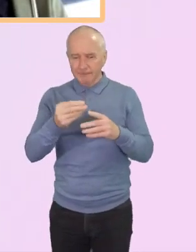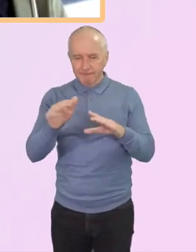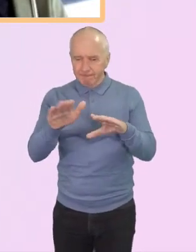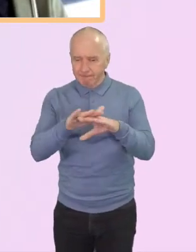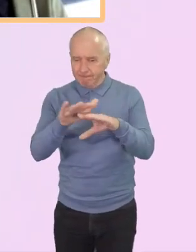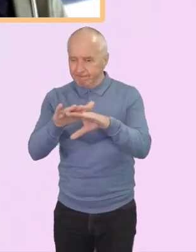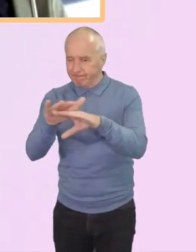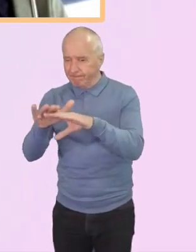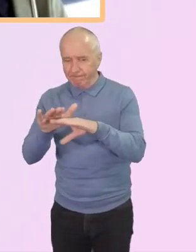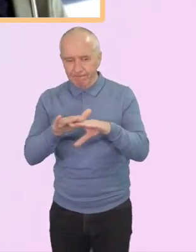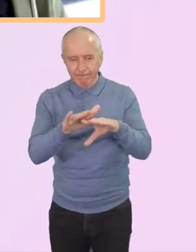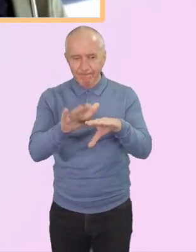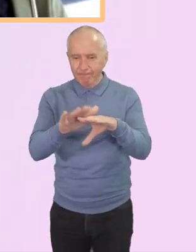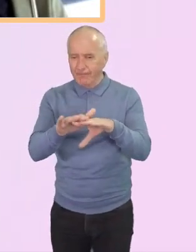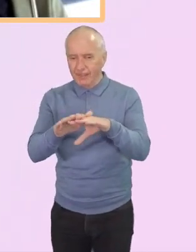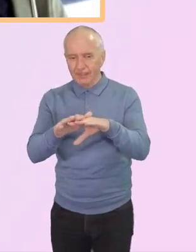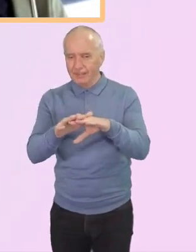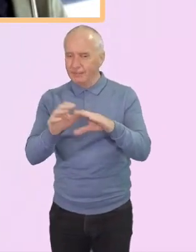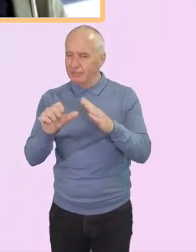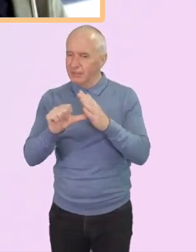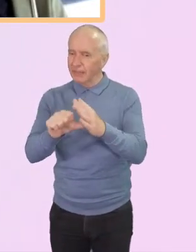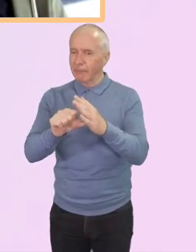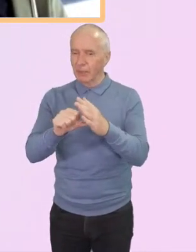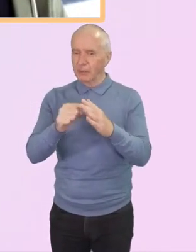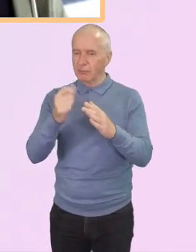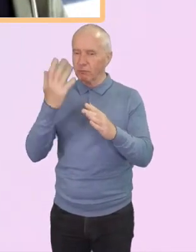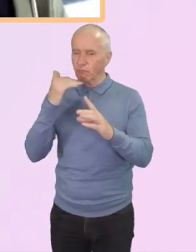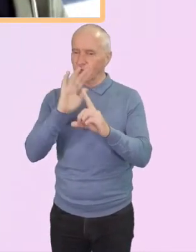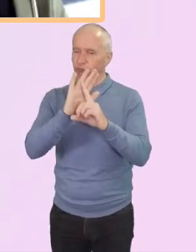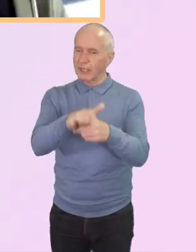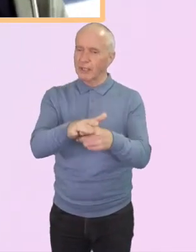issues. I wonder if you have any reflections on that.